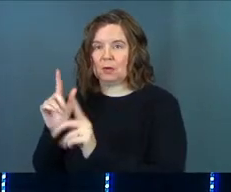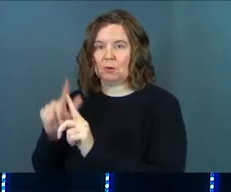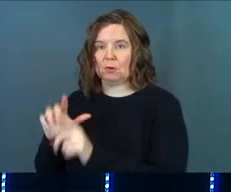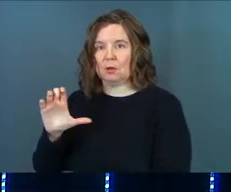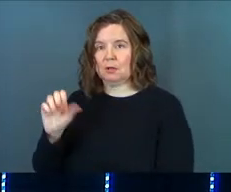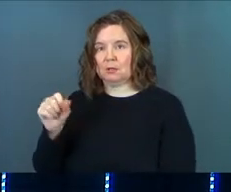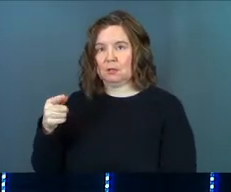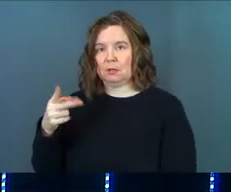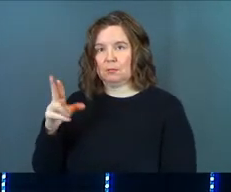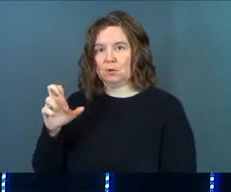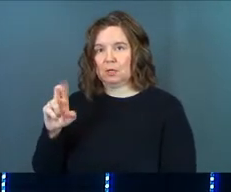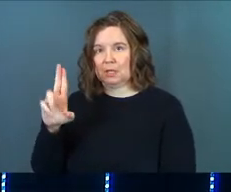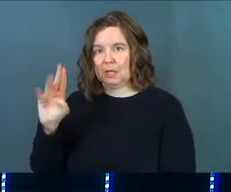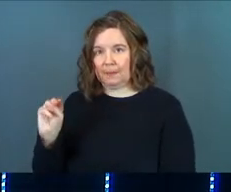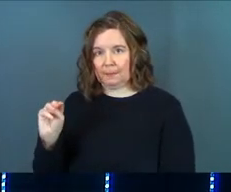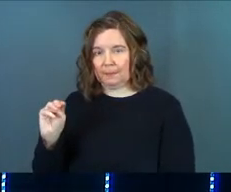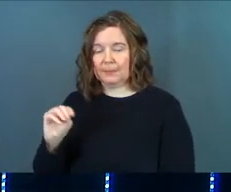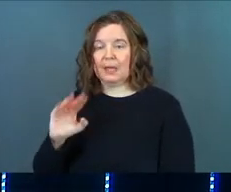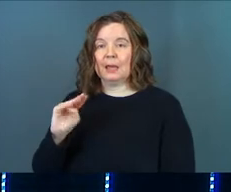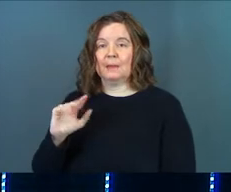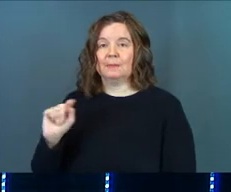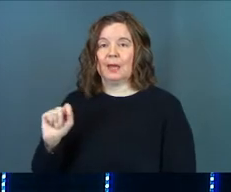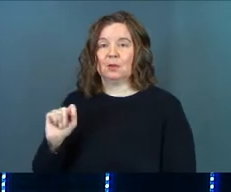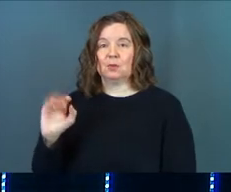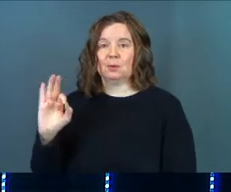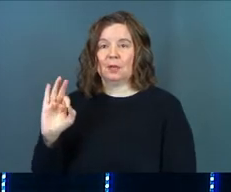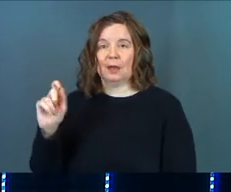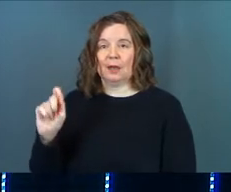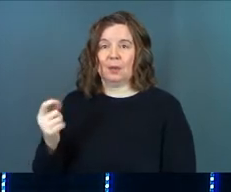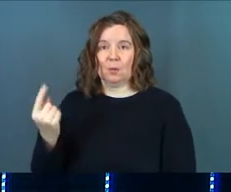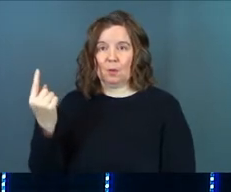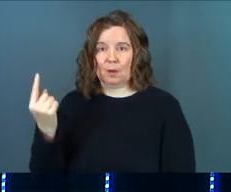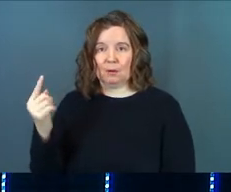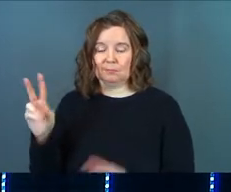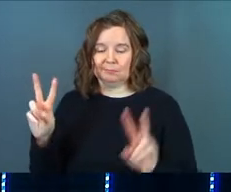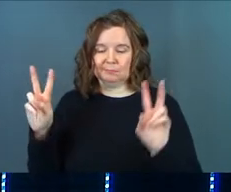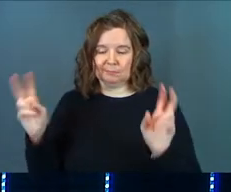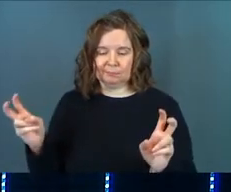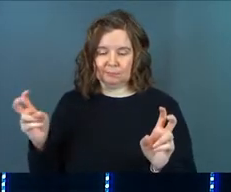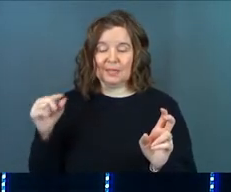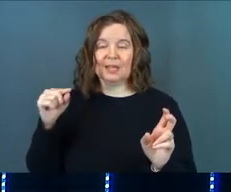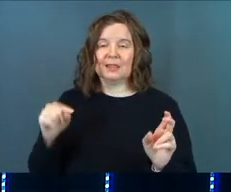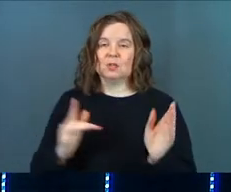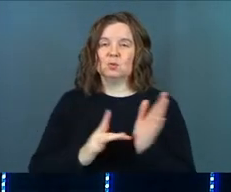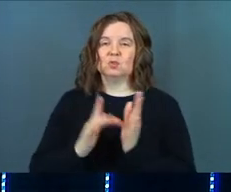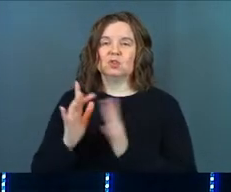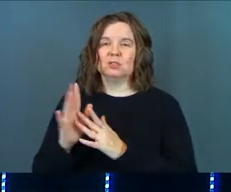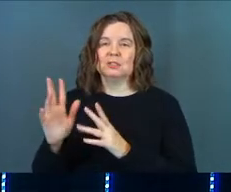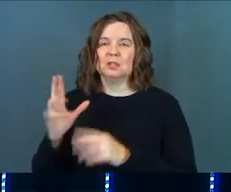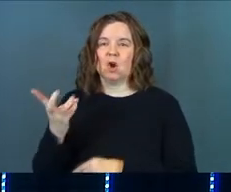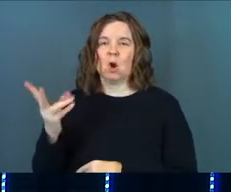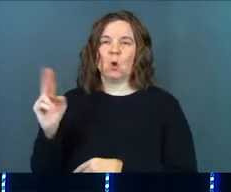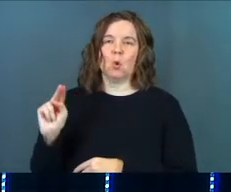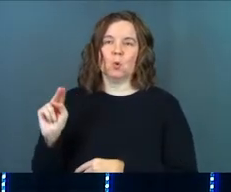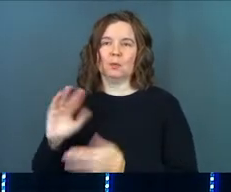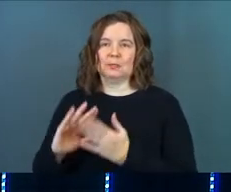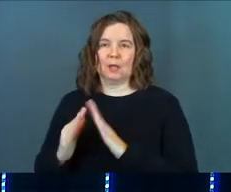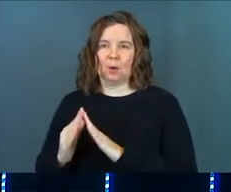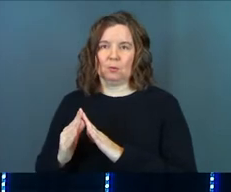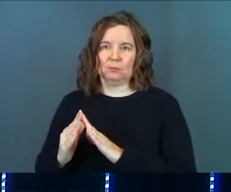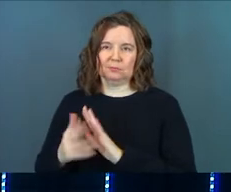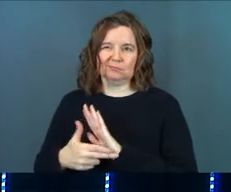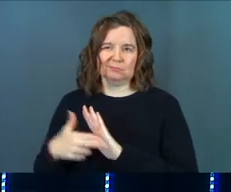Capernaum. And it is Matthew chapter 9, verse 1, if you're a note taker, where it says this was Jesus' own town.